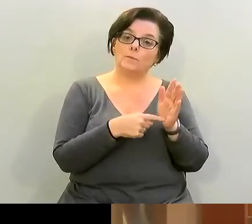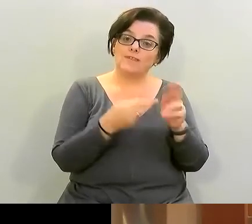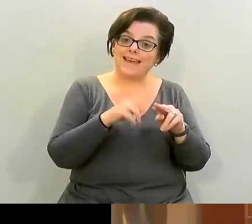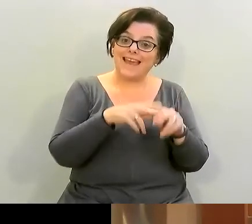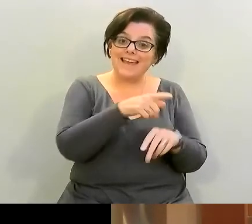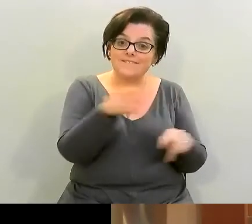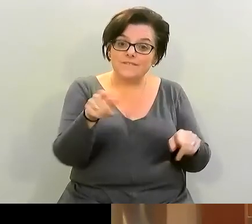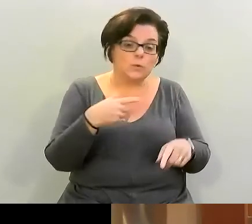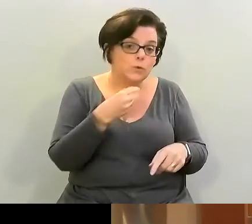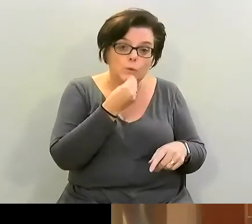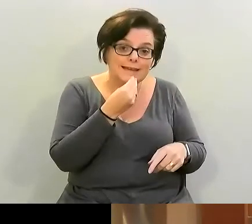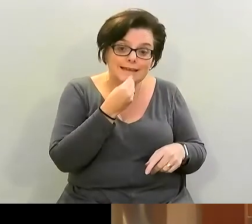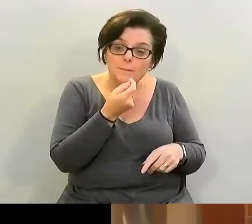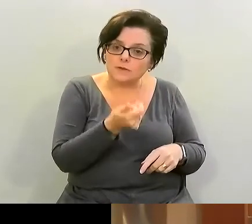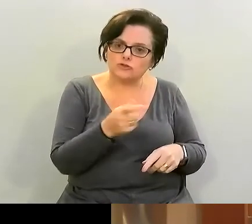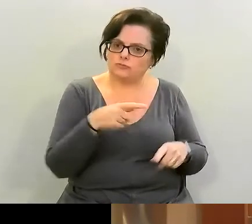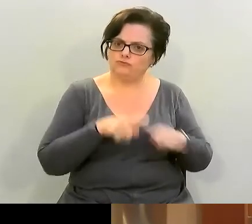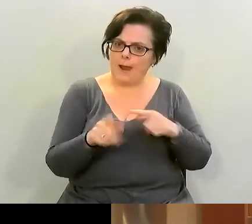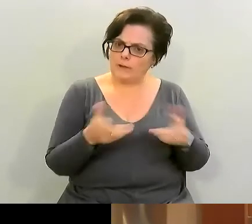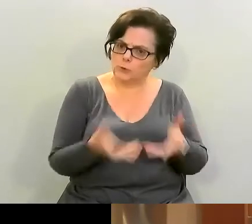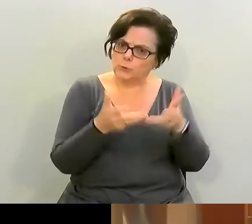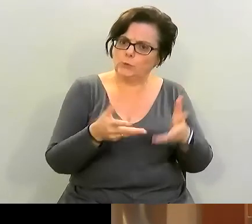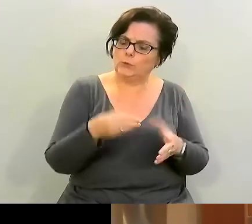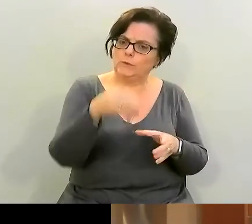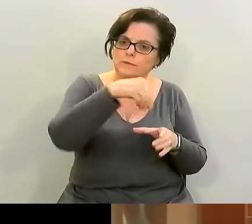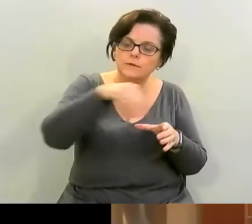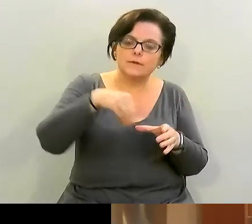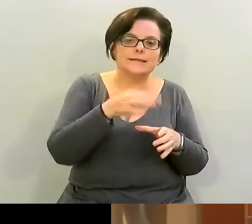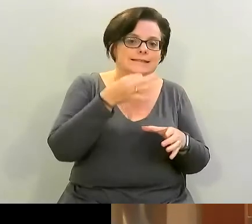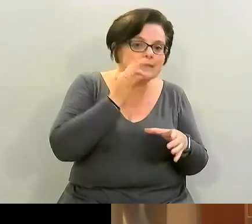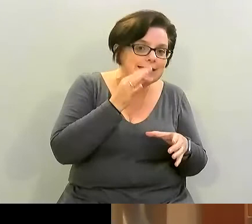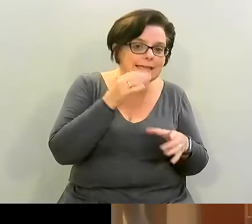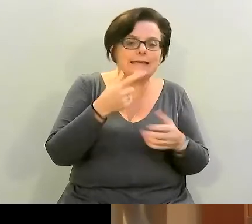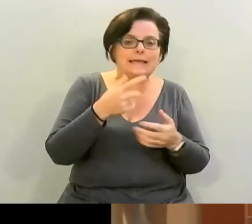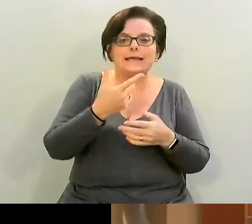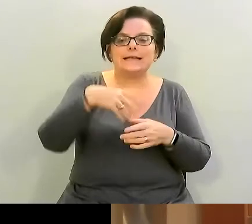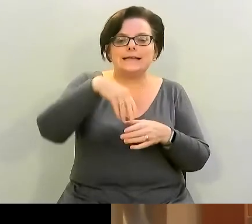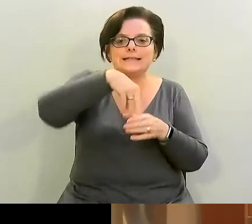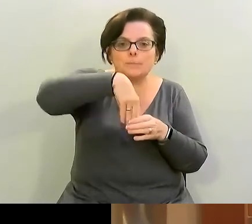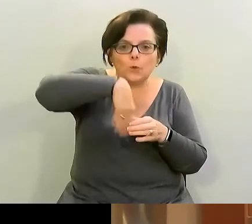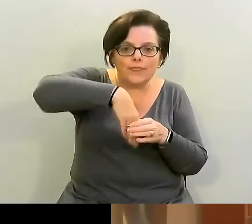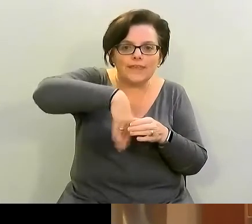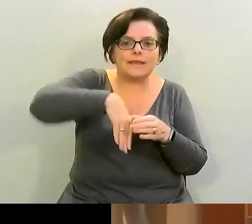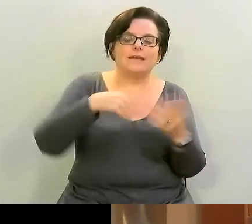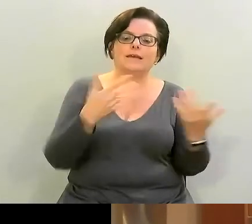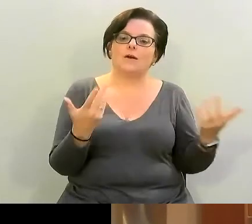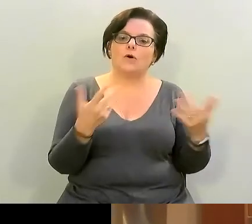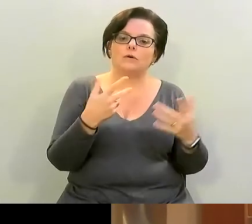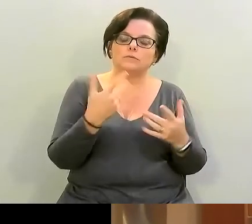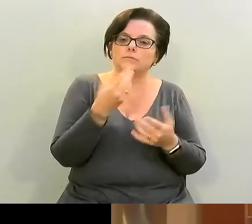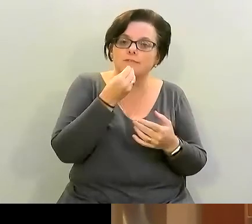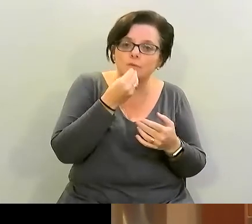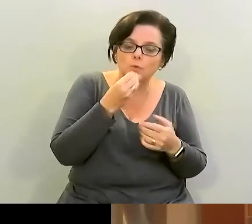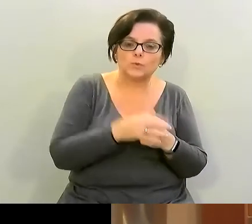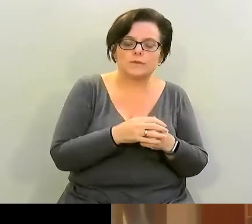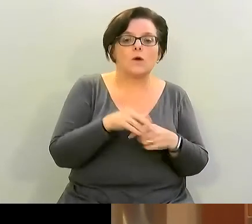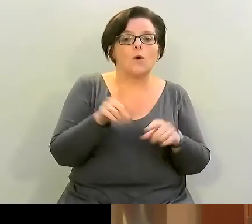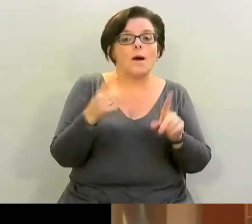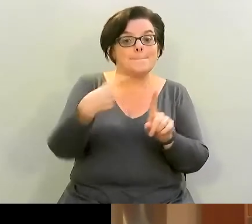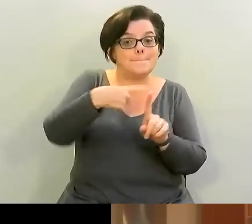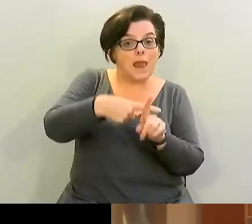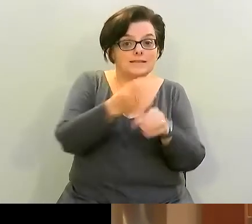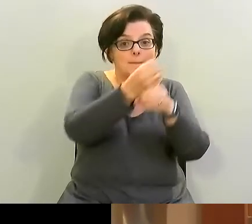add it to a soup or a smoothie or even a tea and always add a pinch of black pepper because the